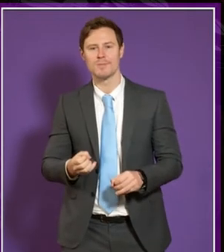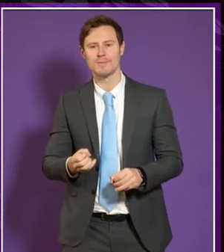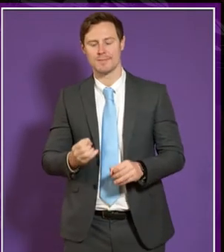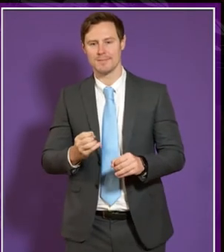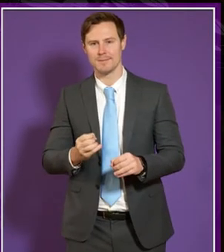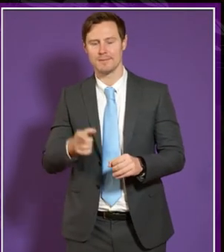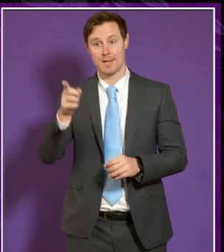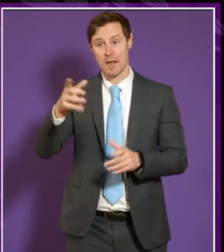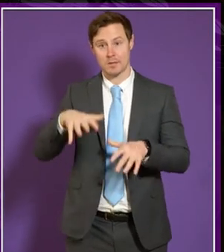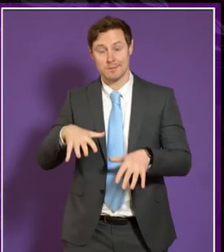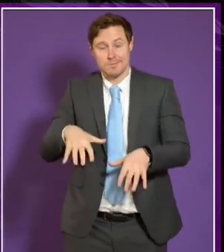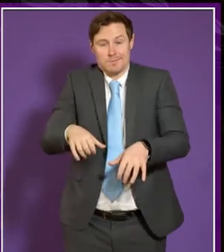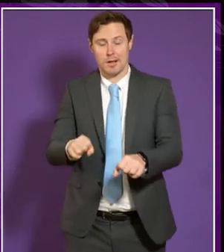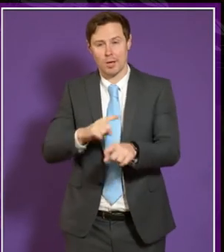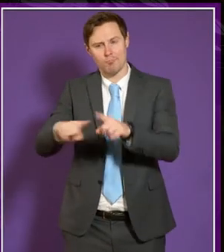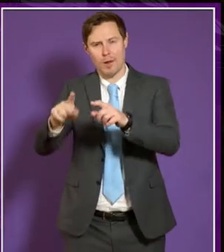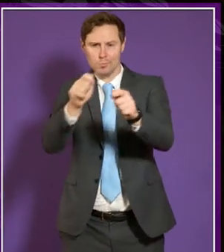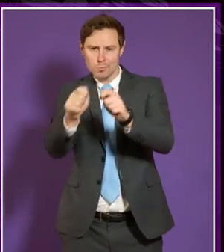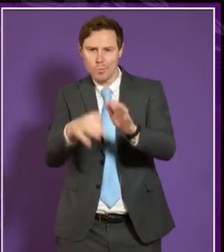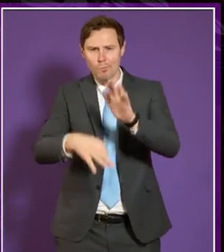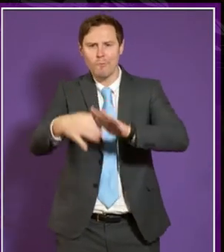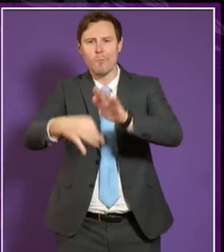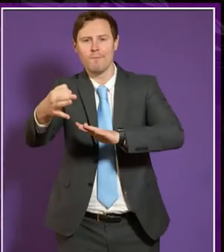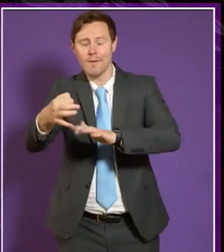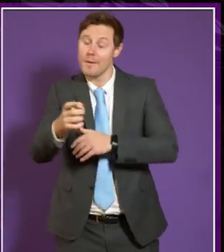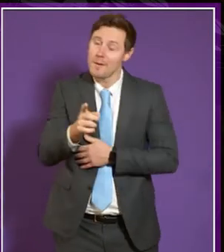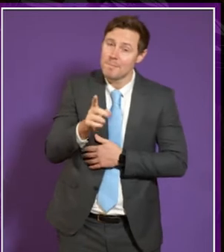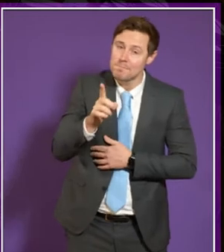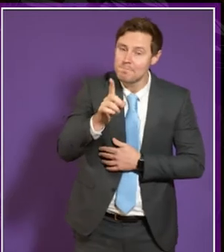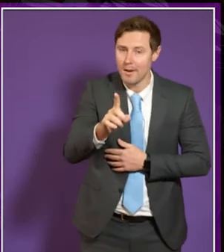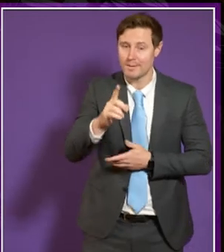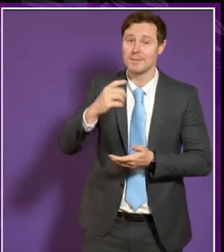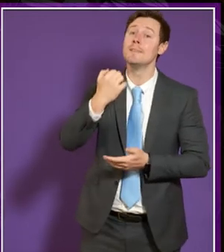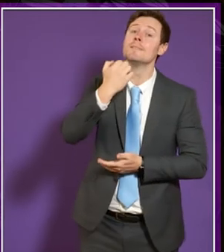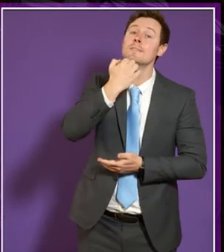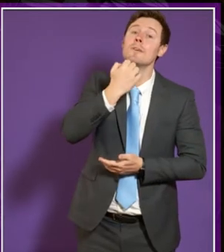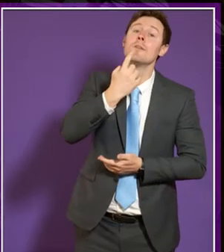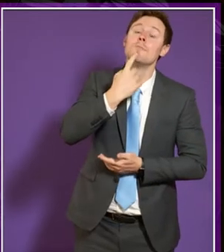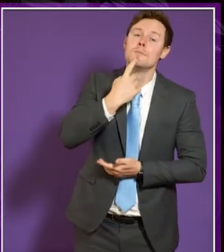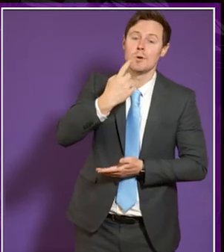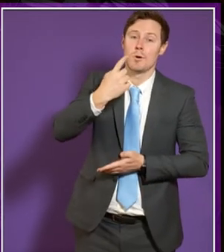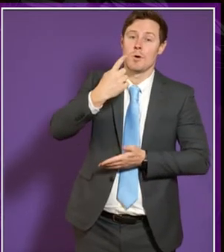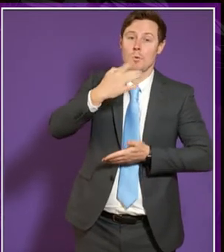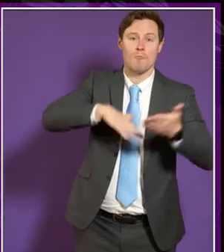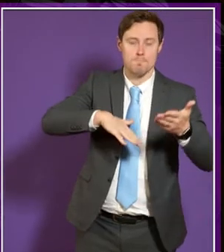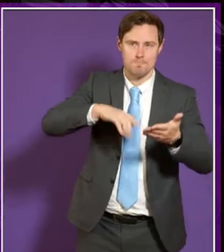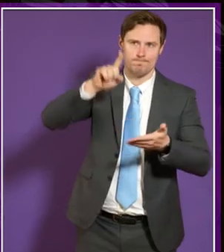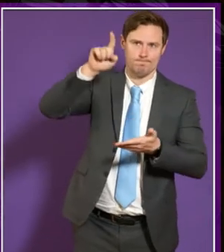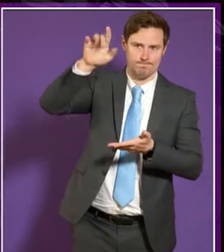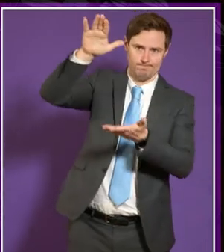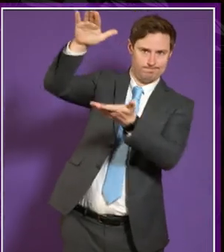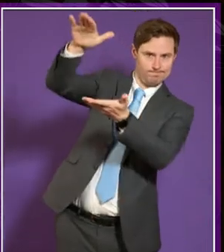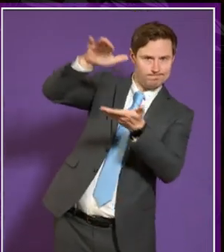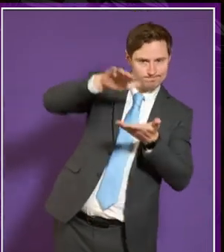have started work on that. But of course, you can only get the data that that